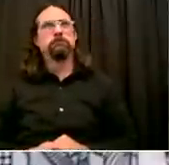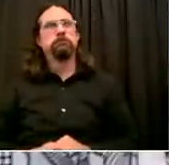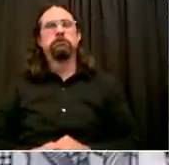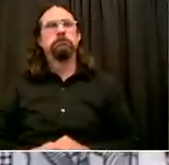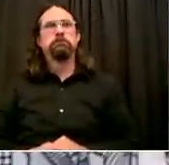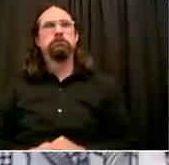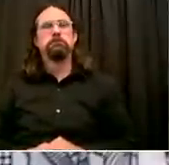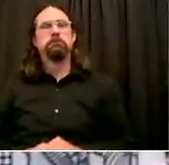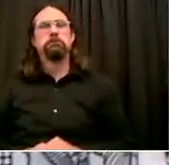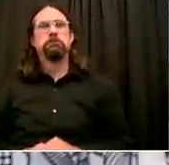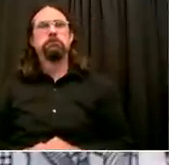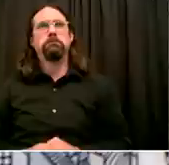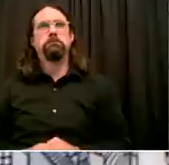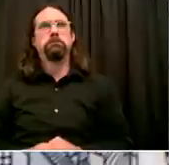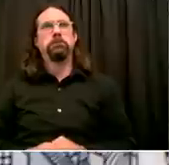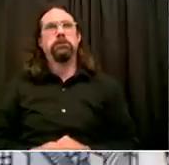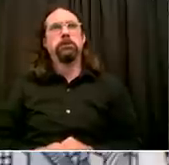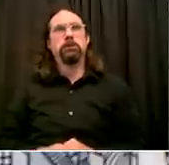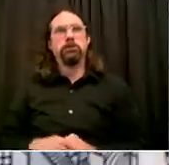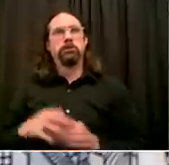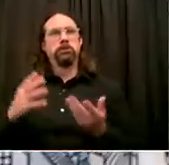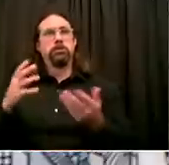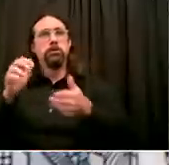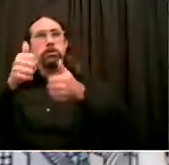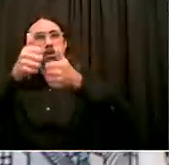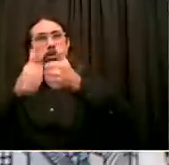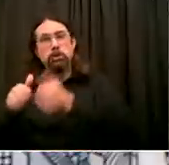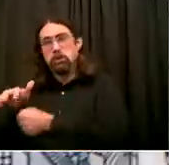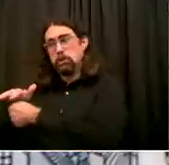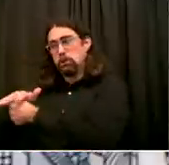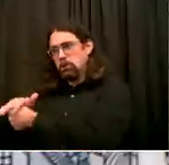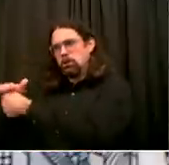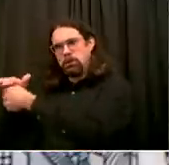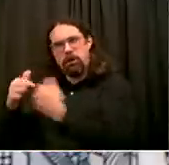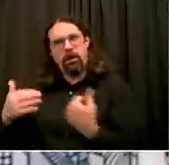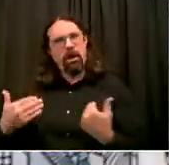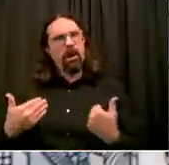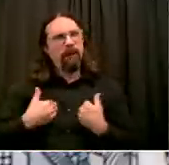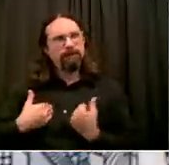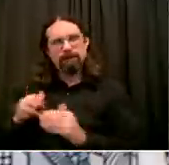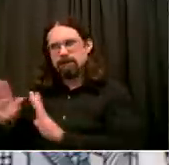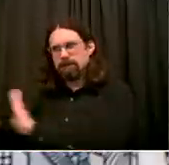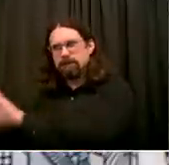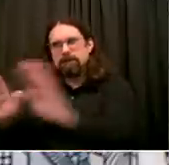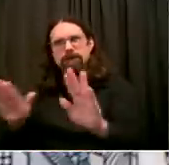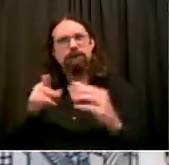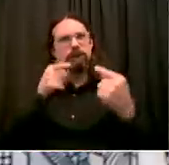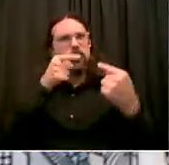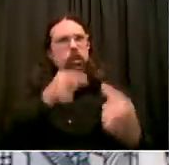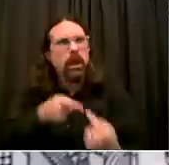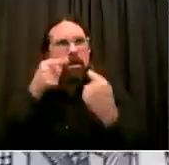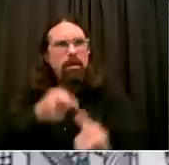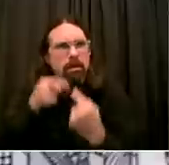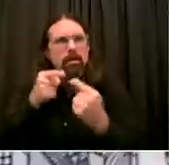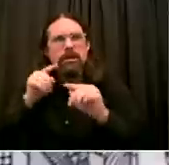institutions stepping forward, more and more people wearing masks, more and more people getting tested. The testing numbers are really impressive. We need to keep building them.